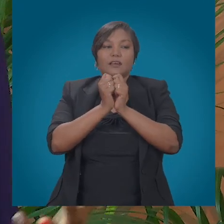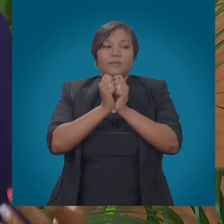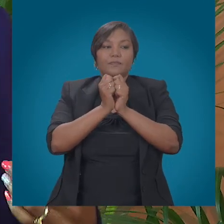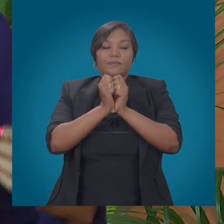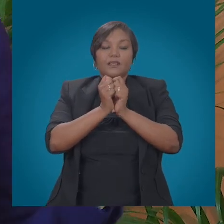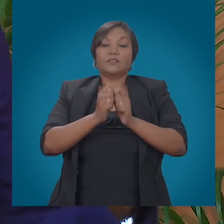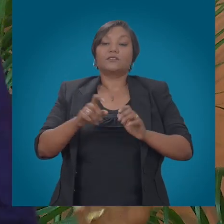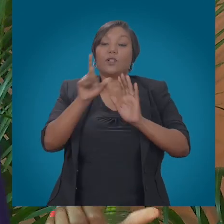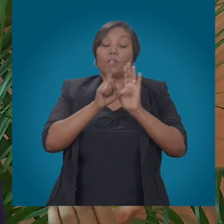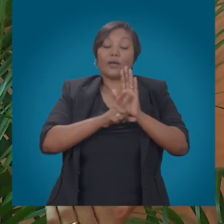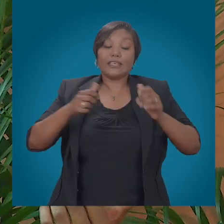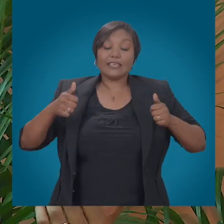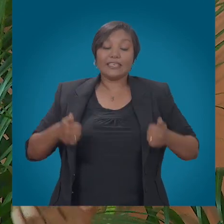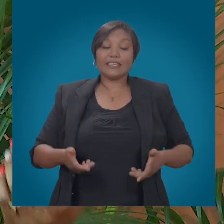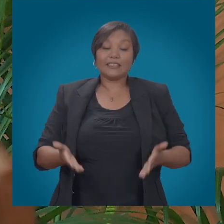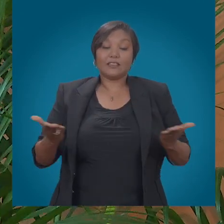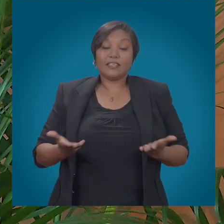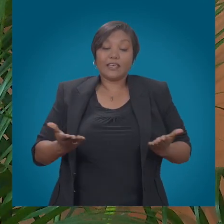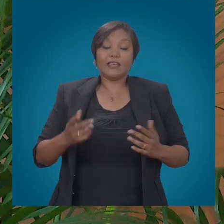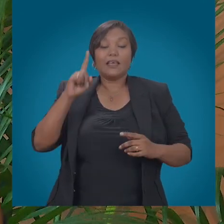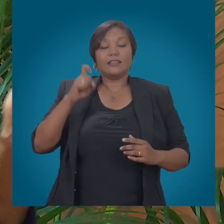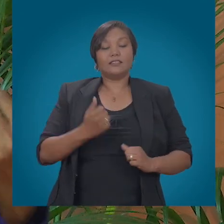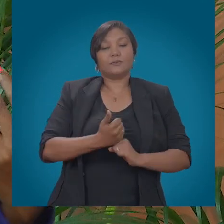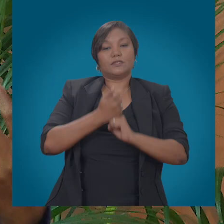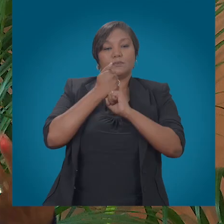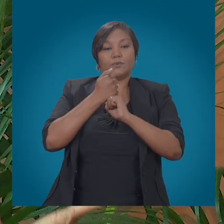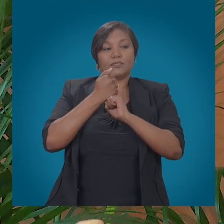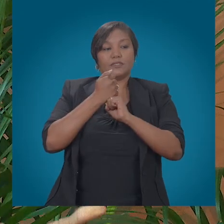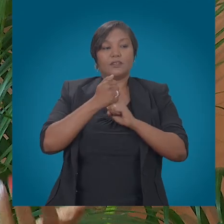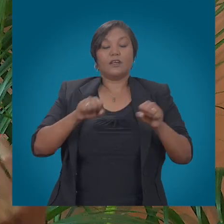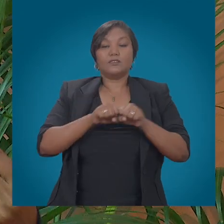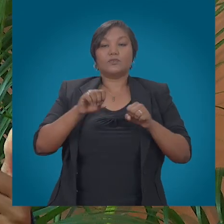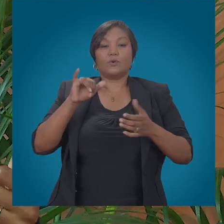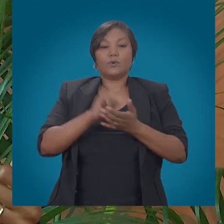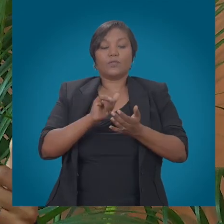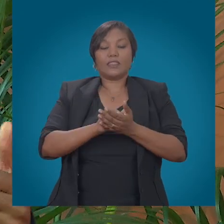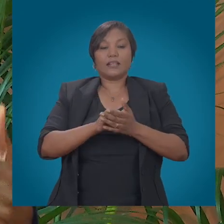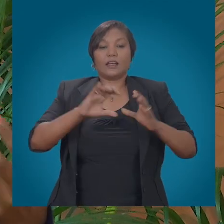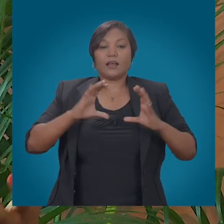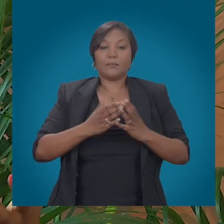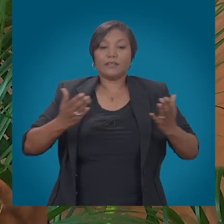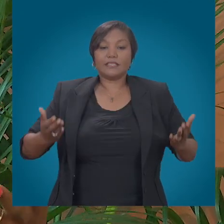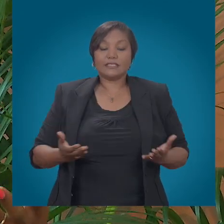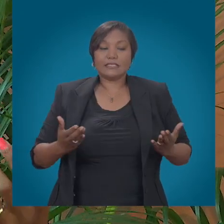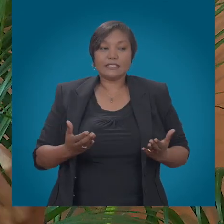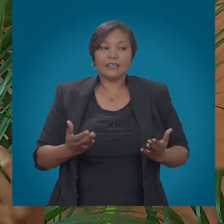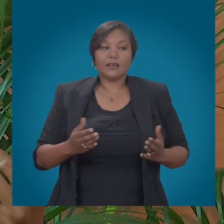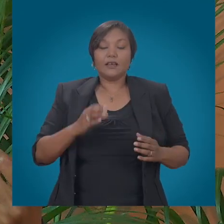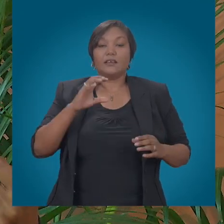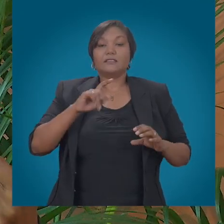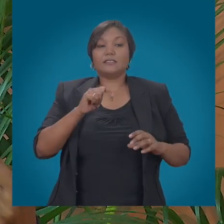extent the act does allow for that. I believe now it's more so a matter of enforcement. And we further believe